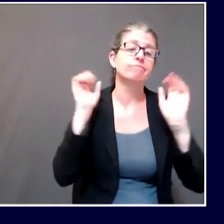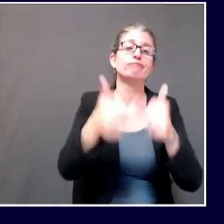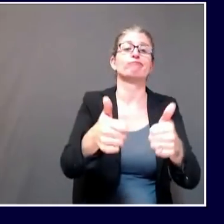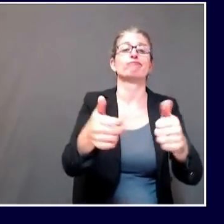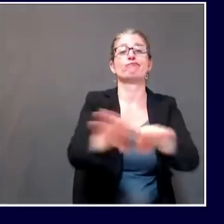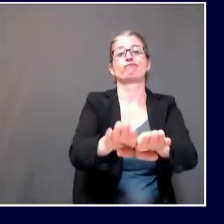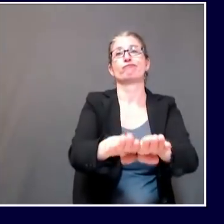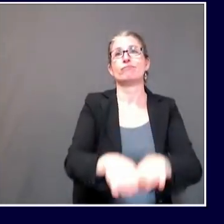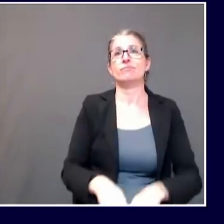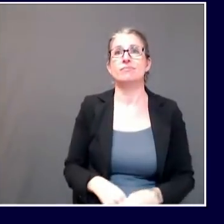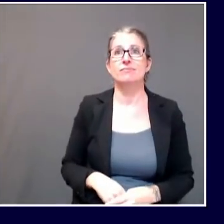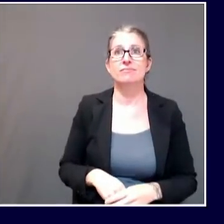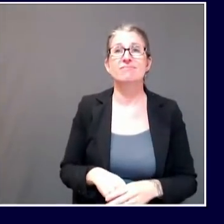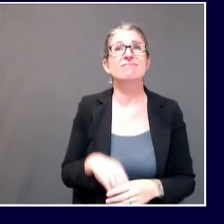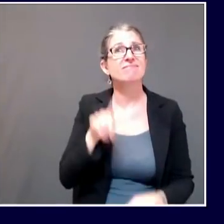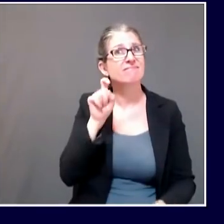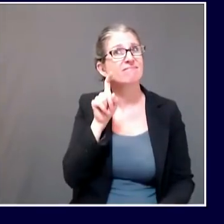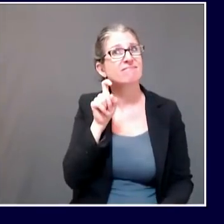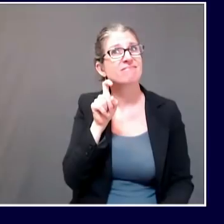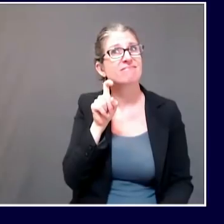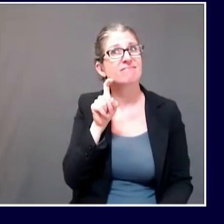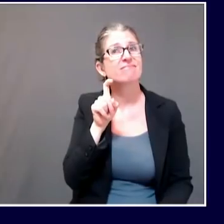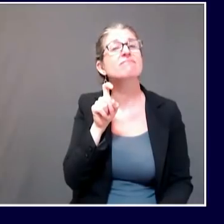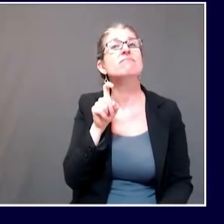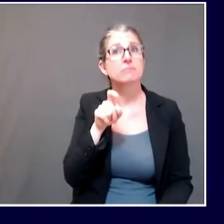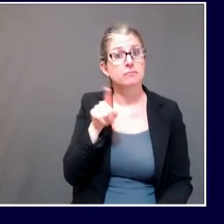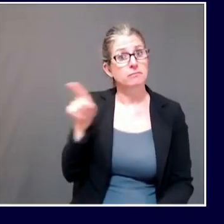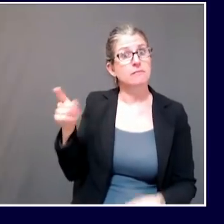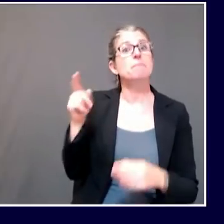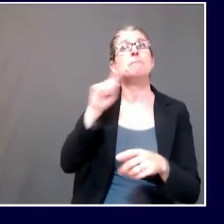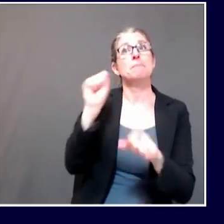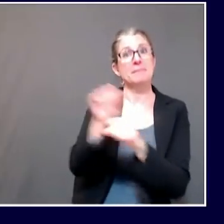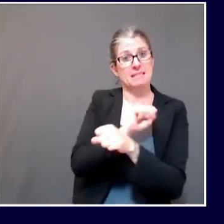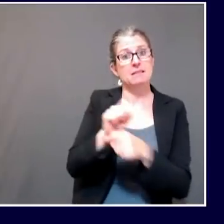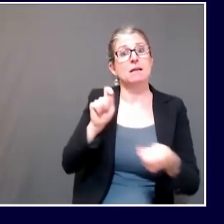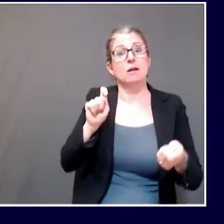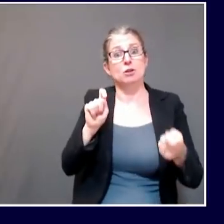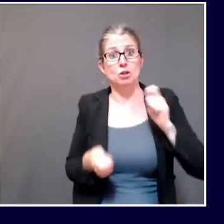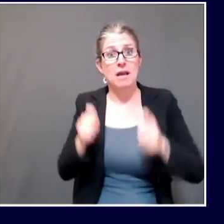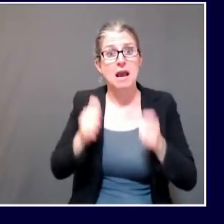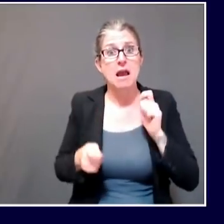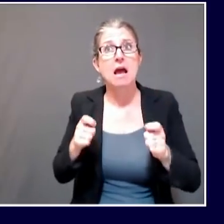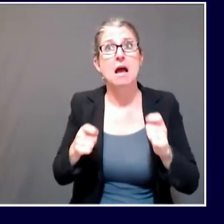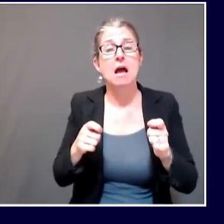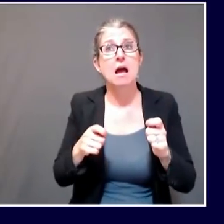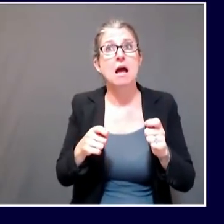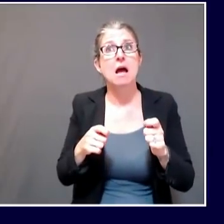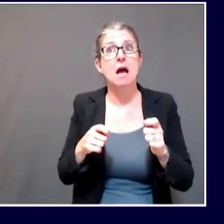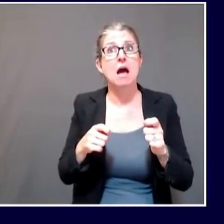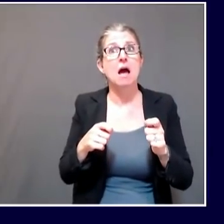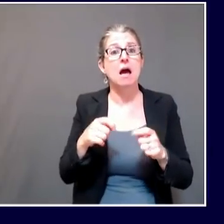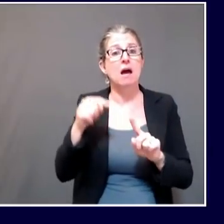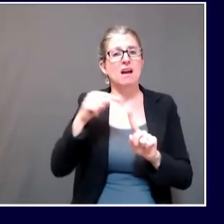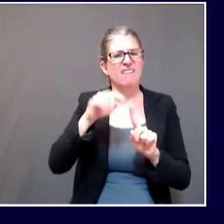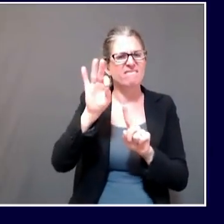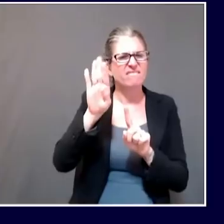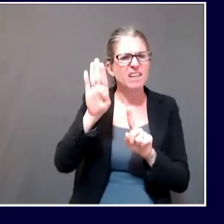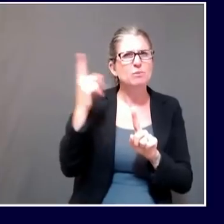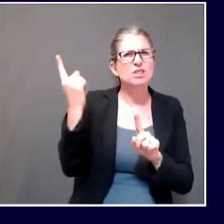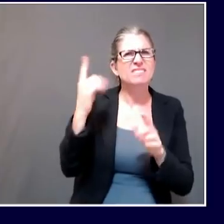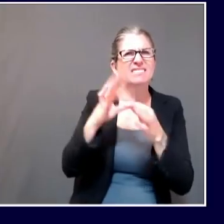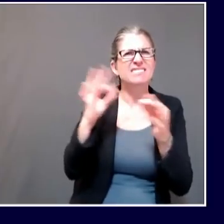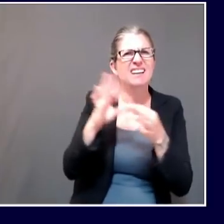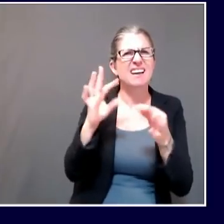Facebook post, what should they do? Contact DHHS or something like that? Sure, we've been in regular contact with them, they know exactly how to